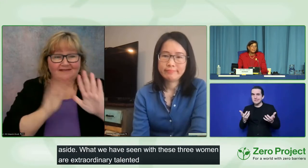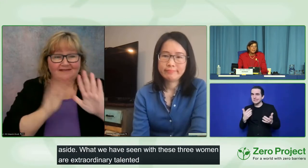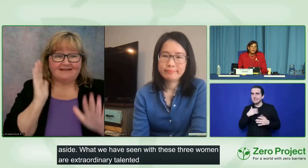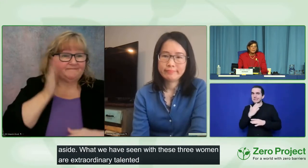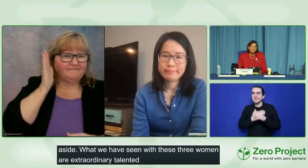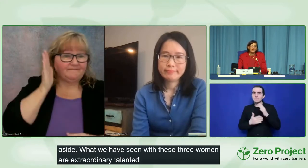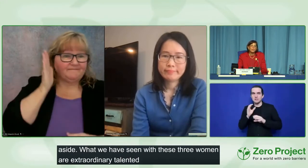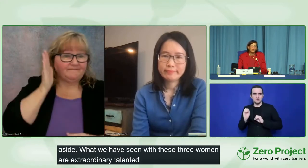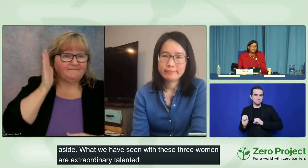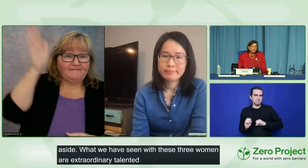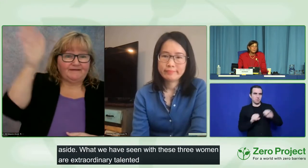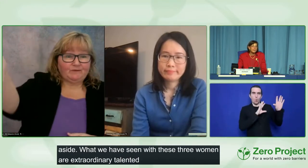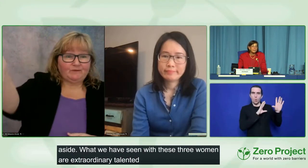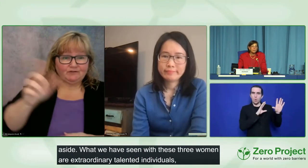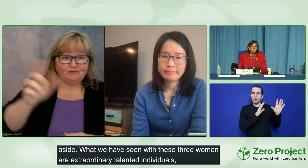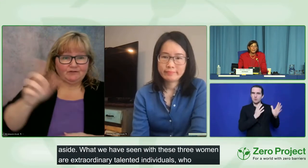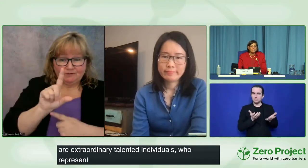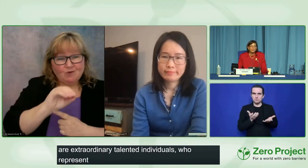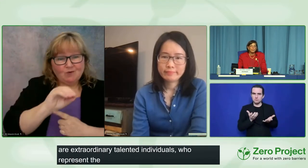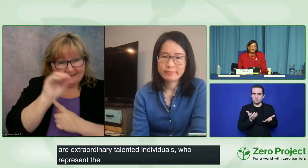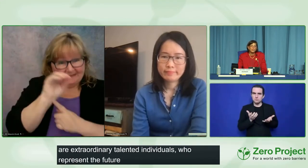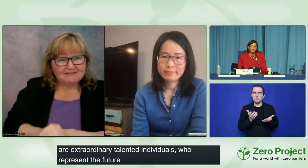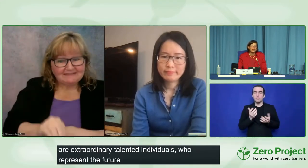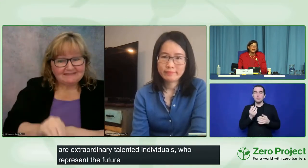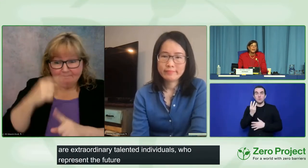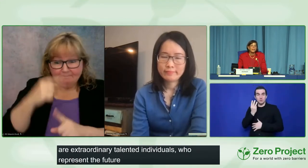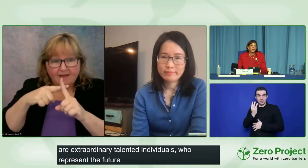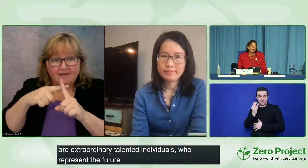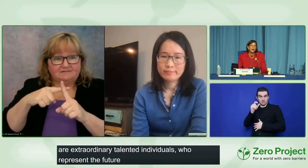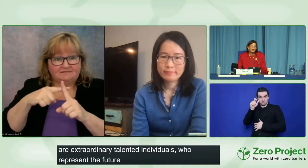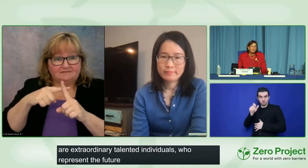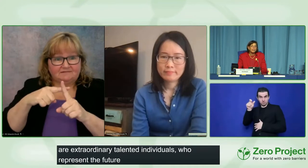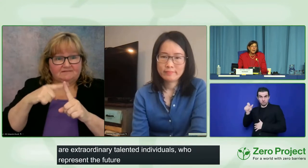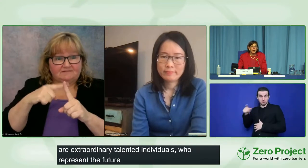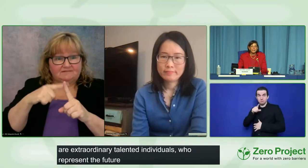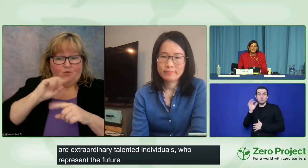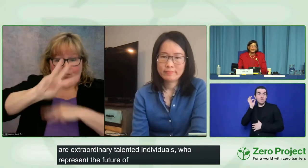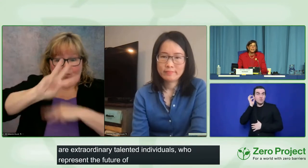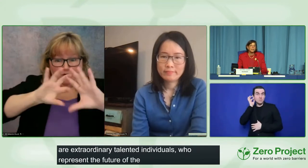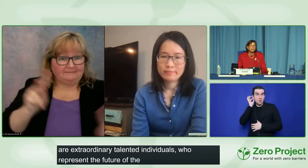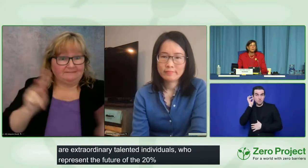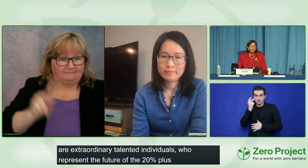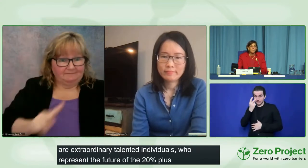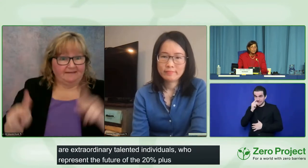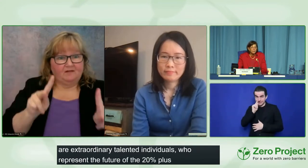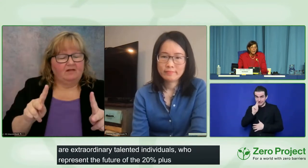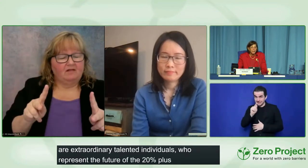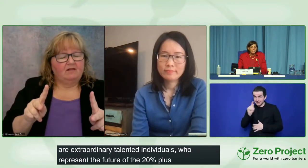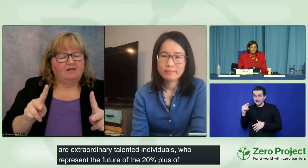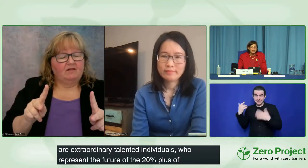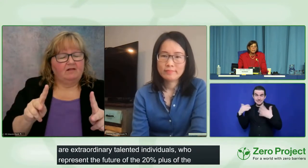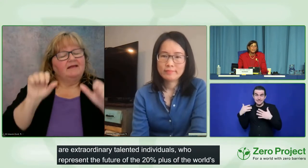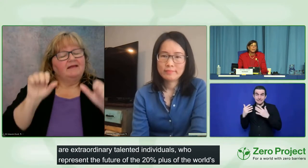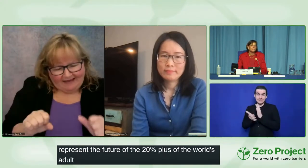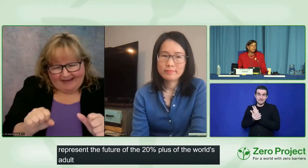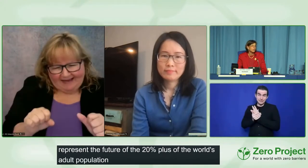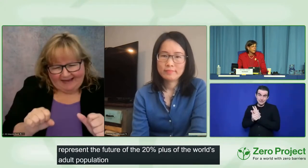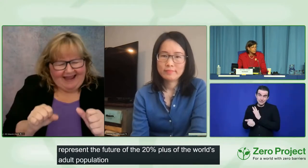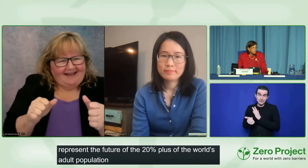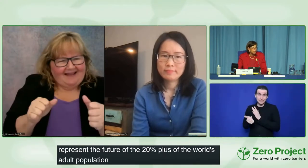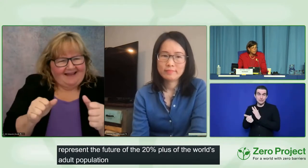% plus of the world's adult population that can unlock incredible talents,